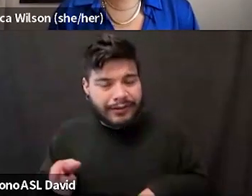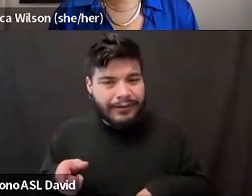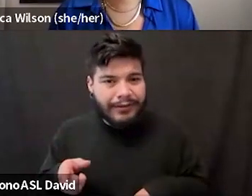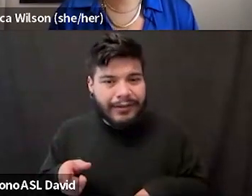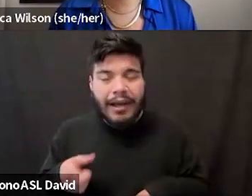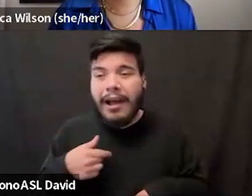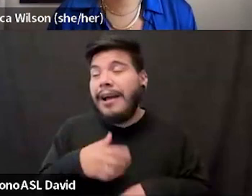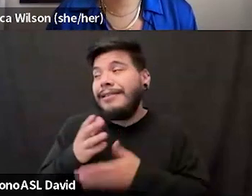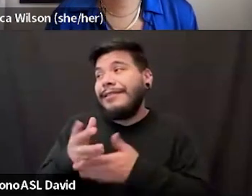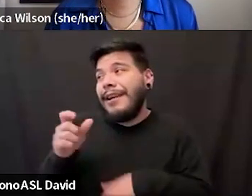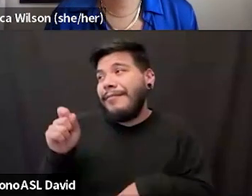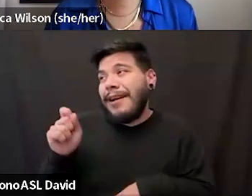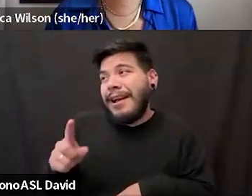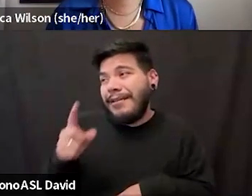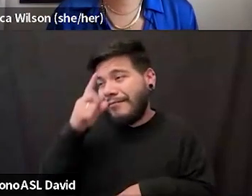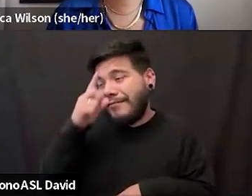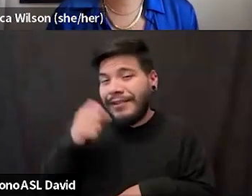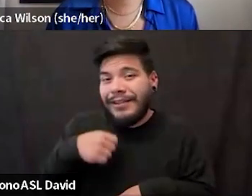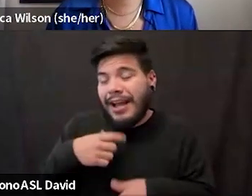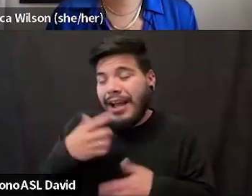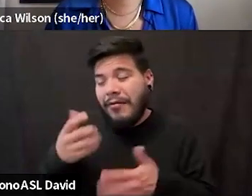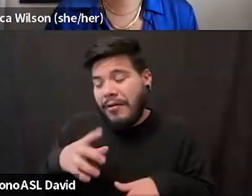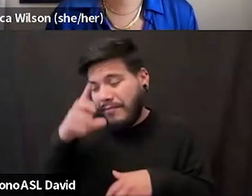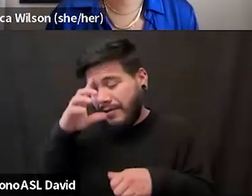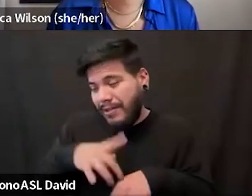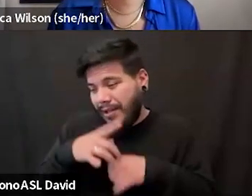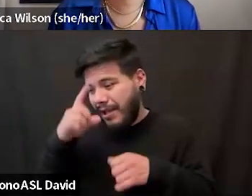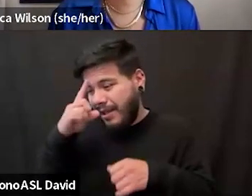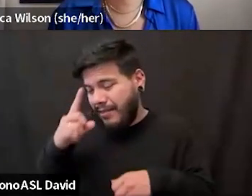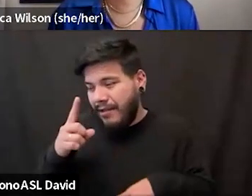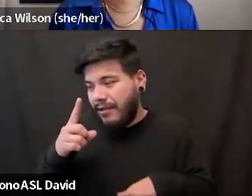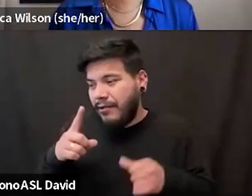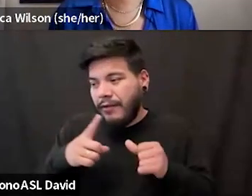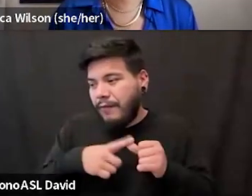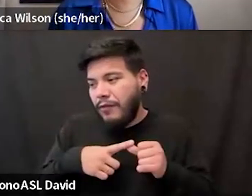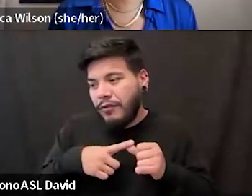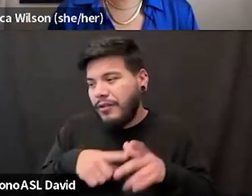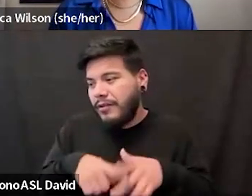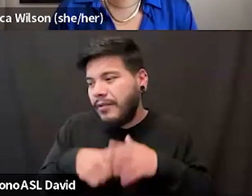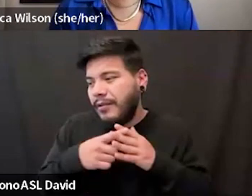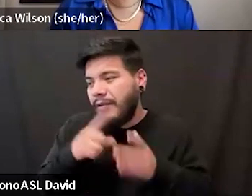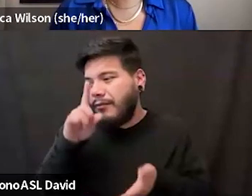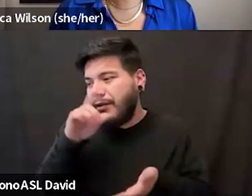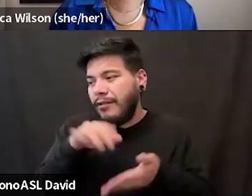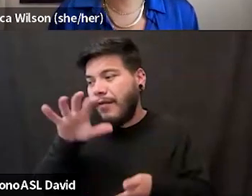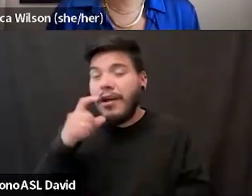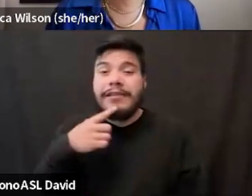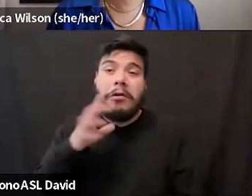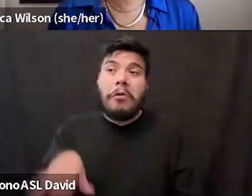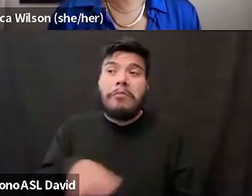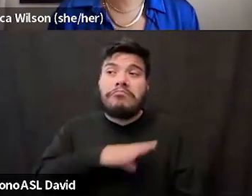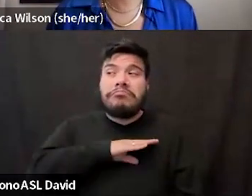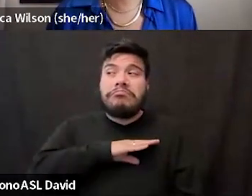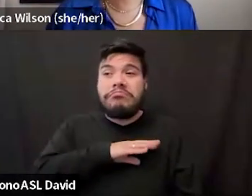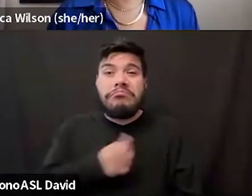asking because I don't want to be attached to them. When it hit, I think maybe 1500 in the first little bit, I was like, that's enough. Like, whatever